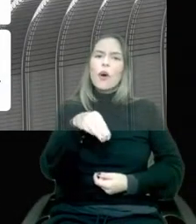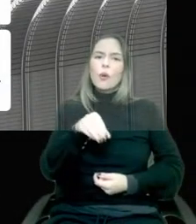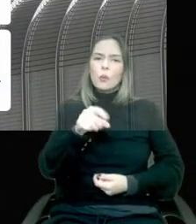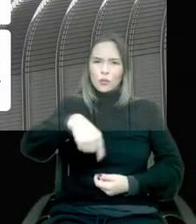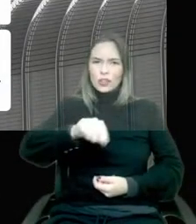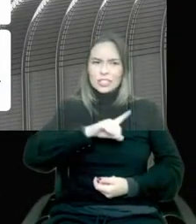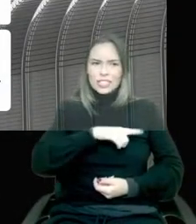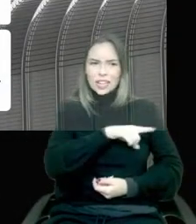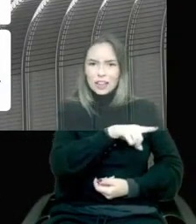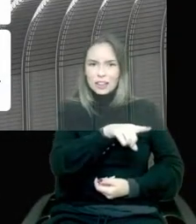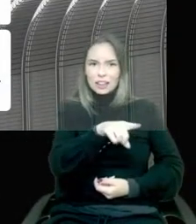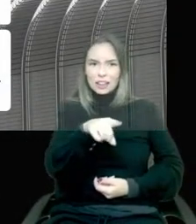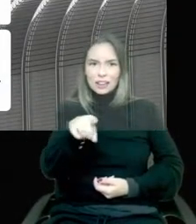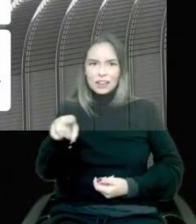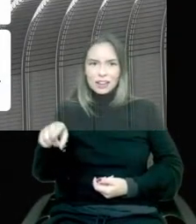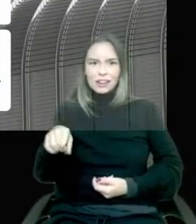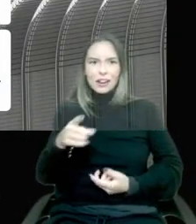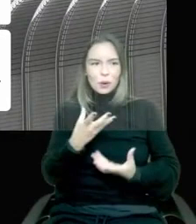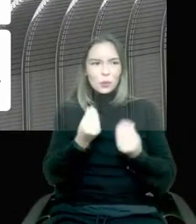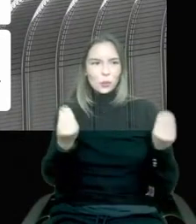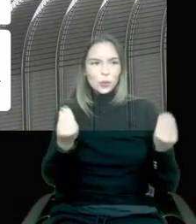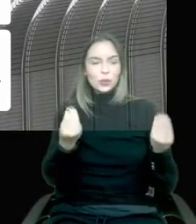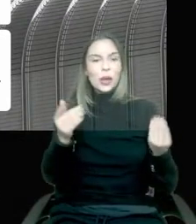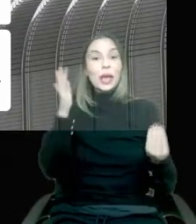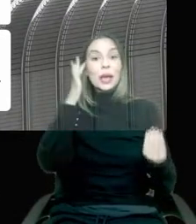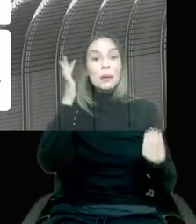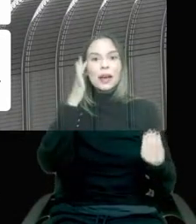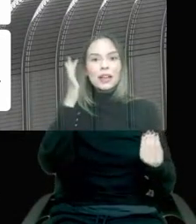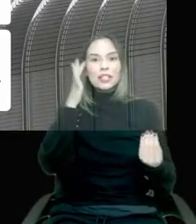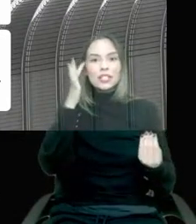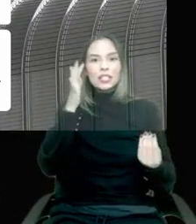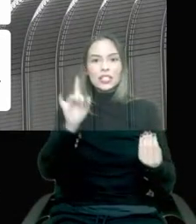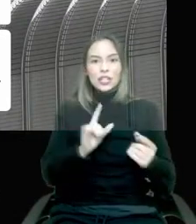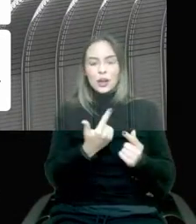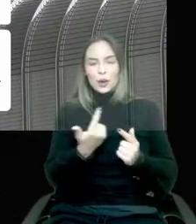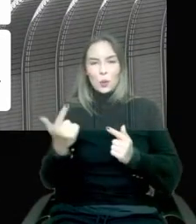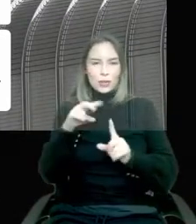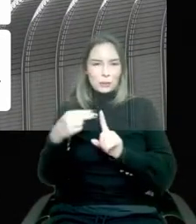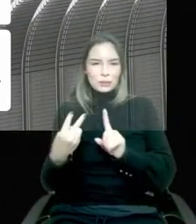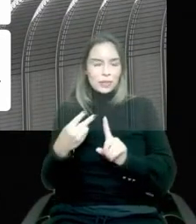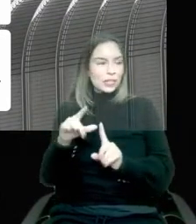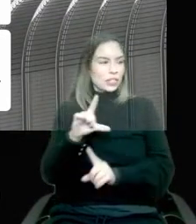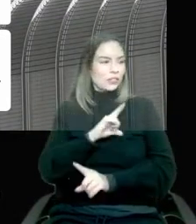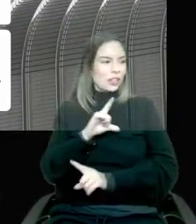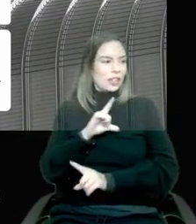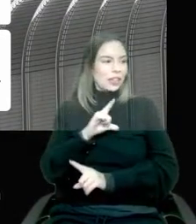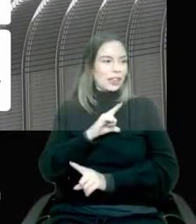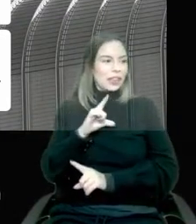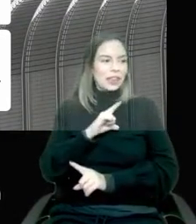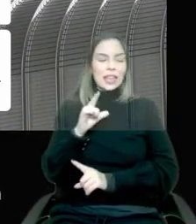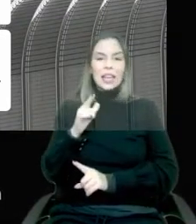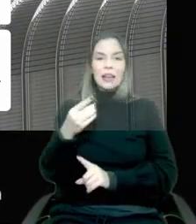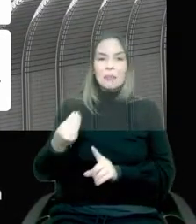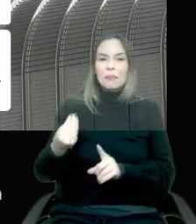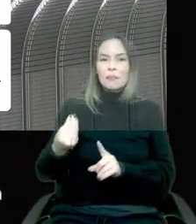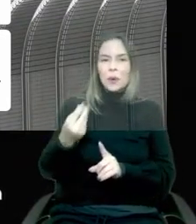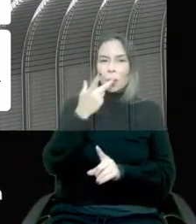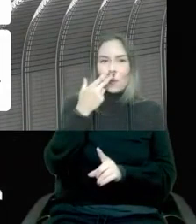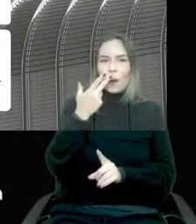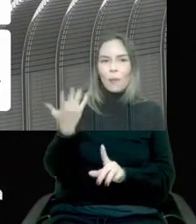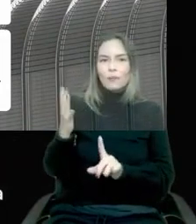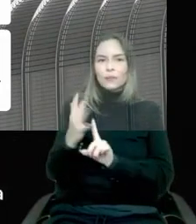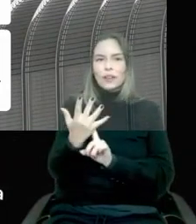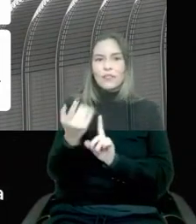Quite a bit, right? Imagine, on the other hand, what if you have Stampede? We are stamping on each other, trying to do things so fast.